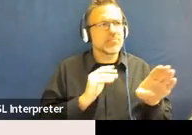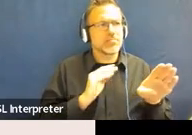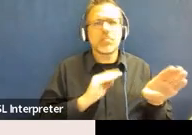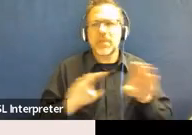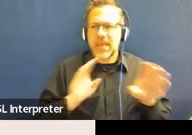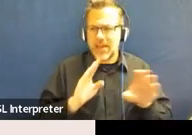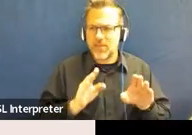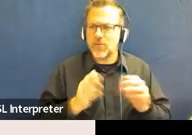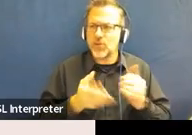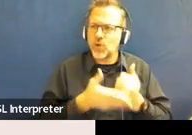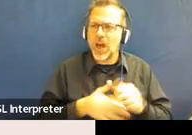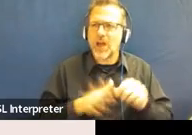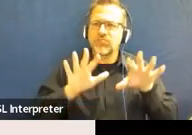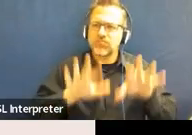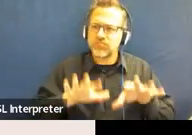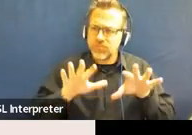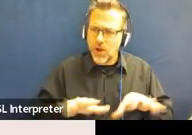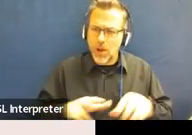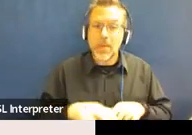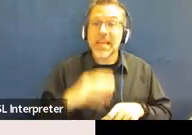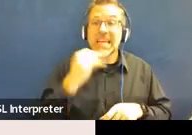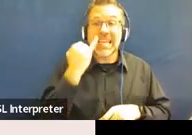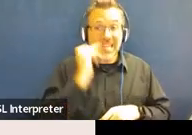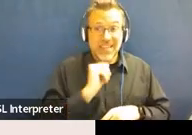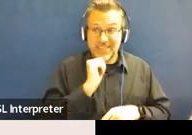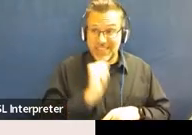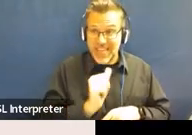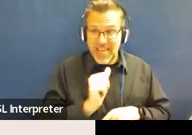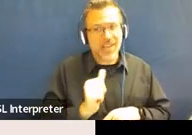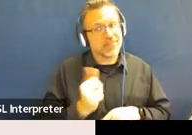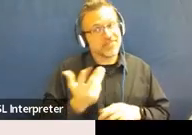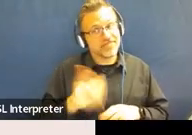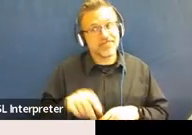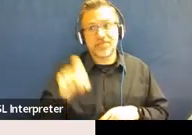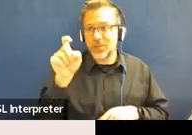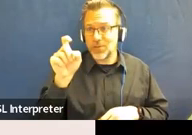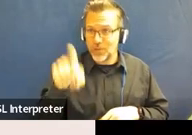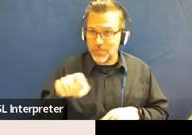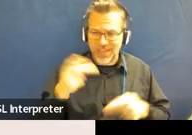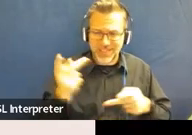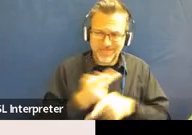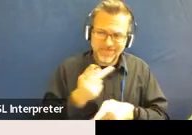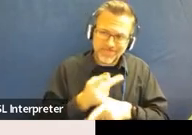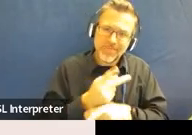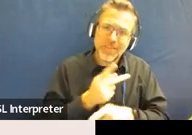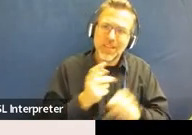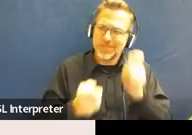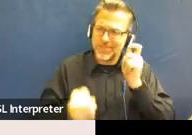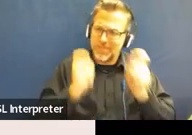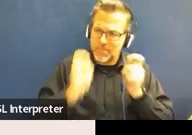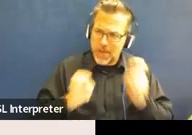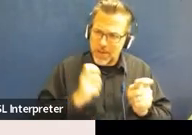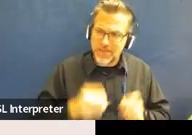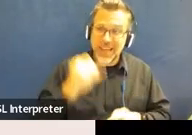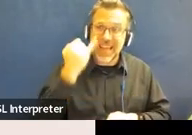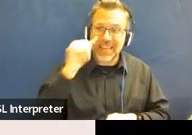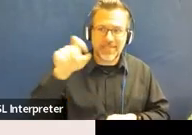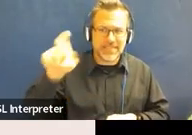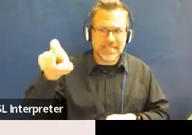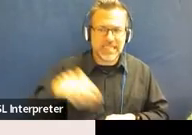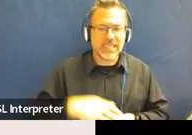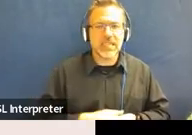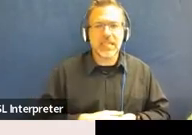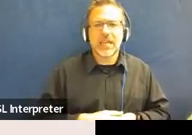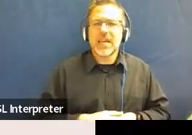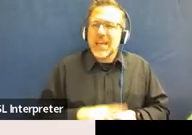to. And if it's not, you must really get in there and take a look at it. Modify it if necessary. You know,